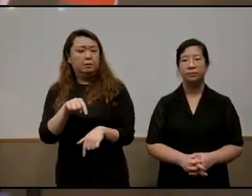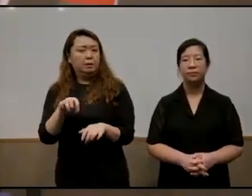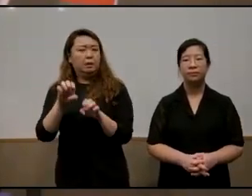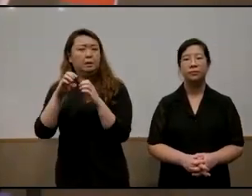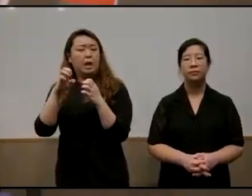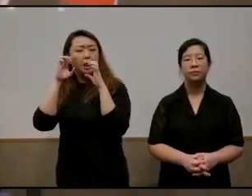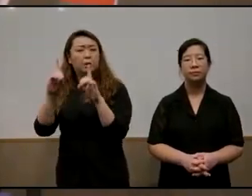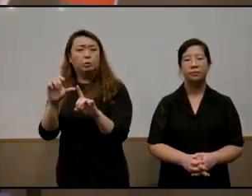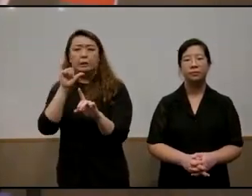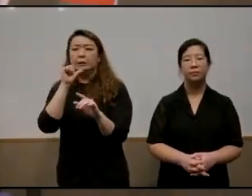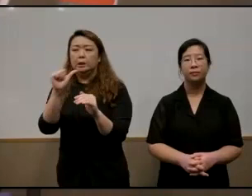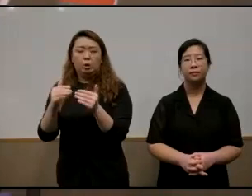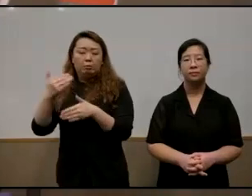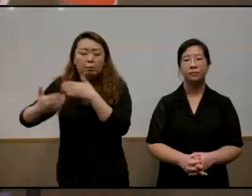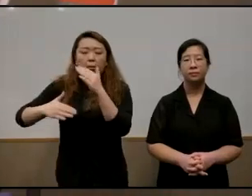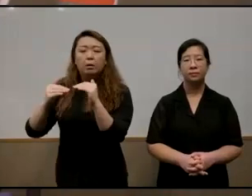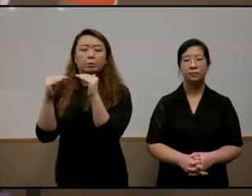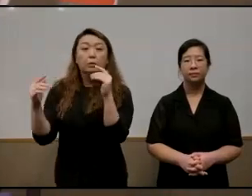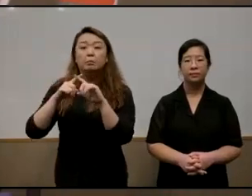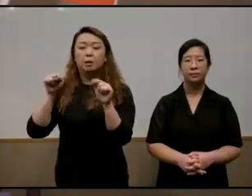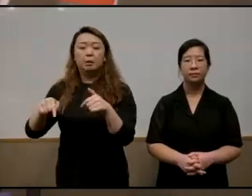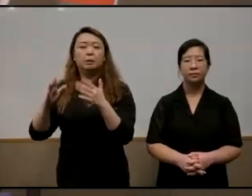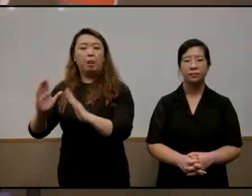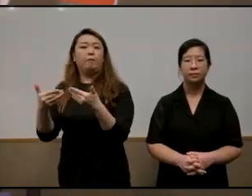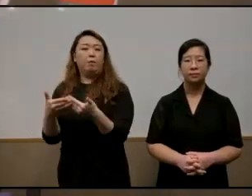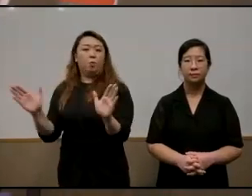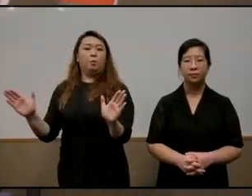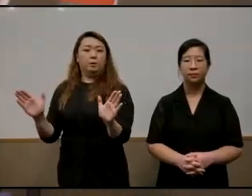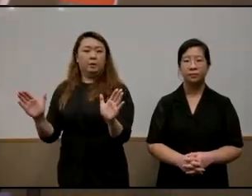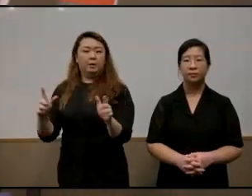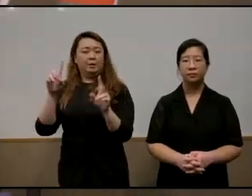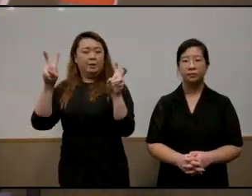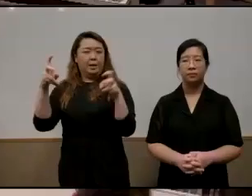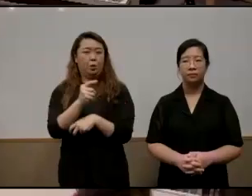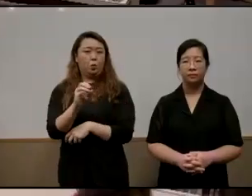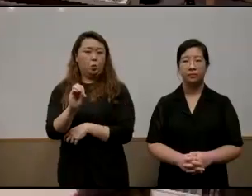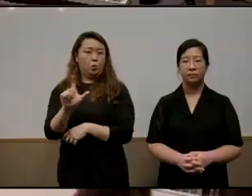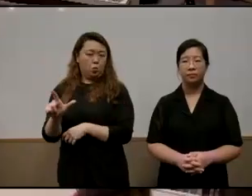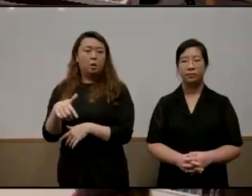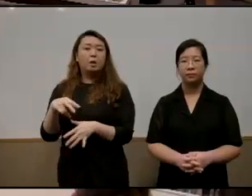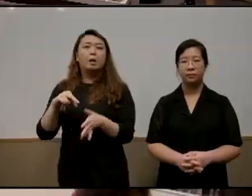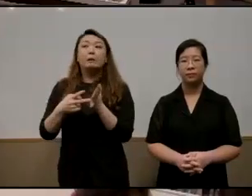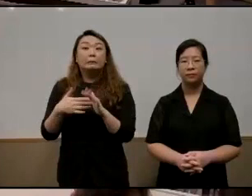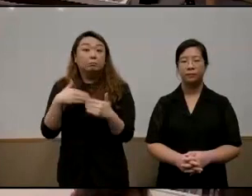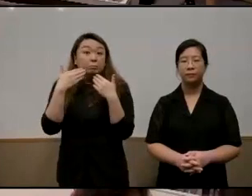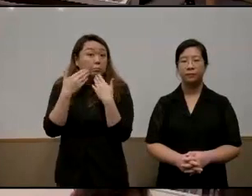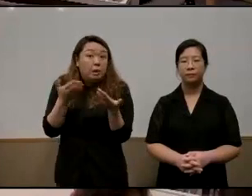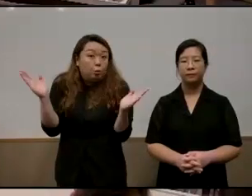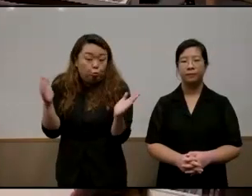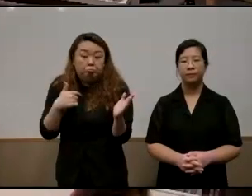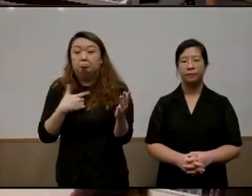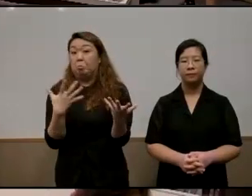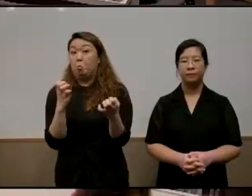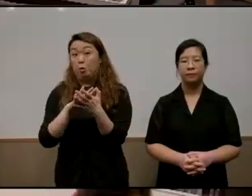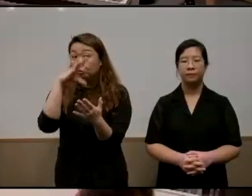not perpetuating inequality but have a more kind of open-ended like tool where i can say i don't know and i want to learn